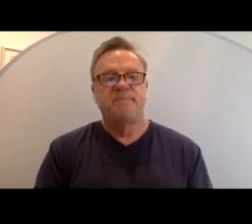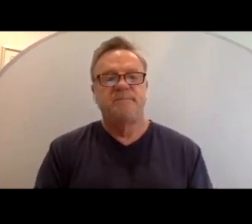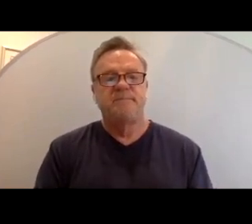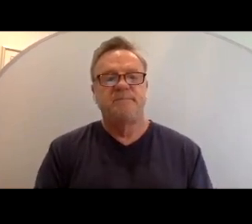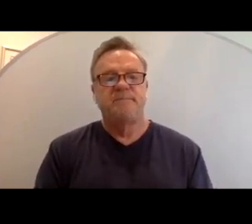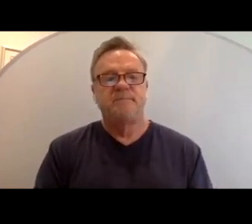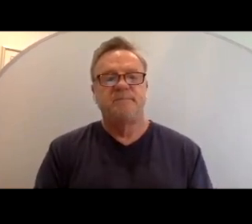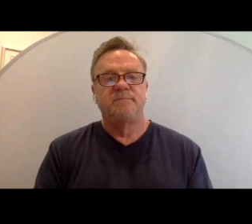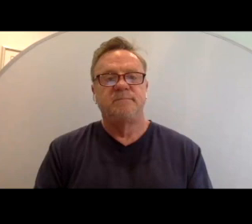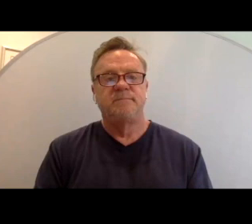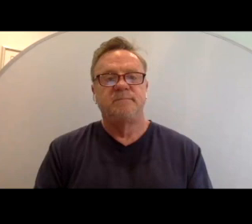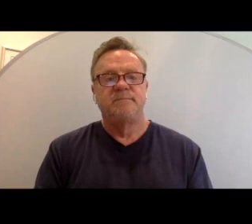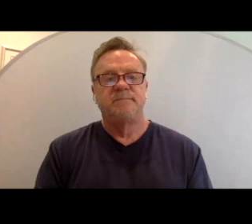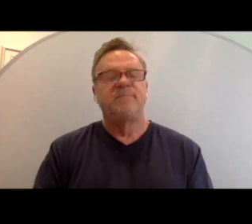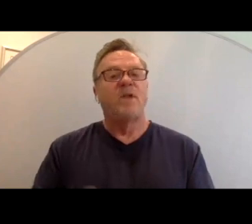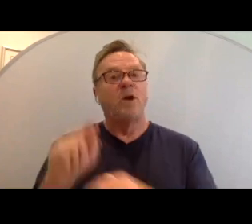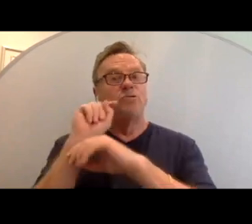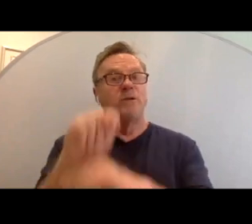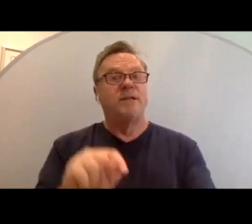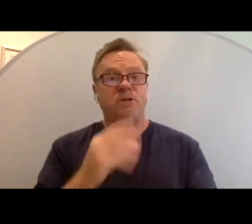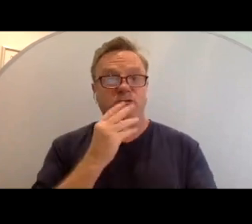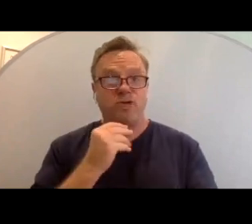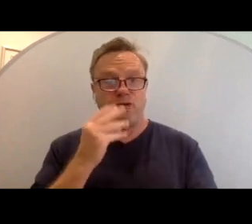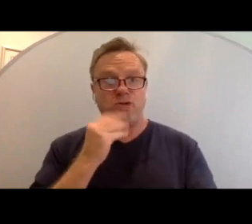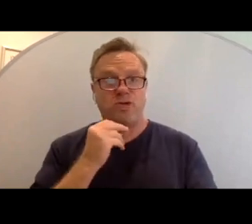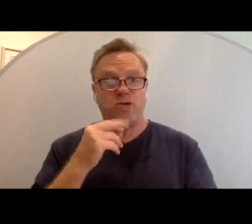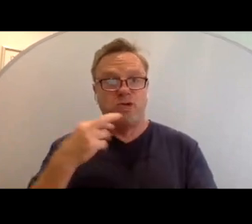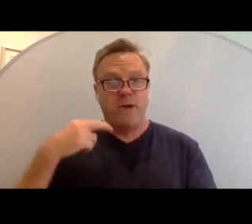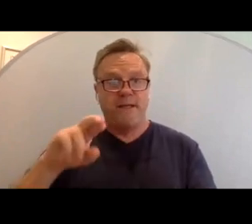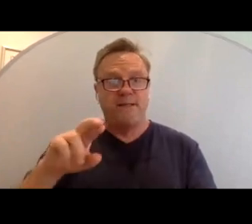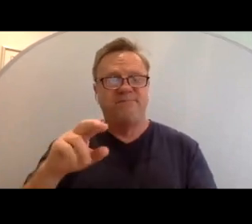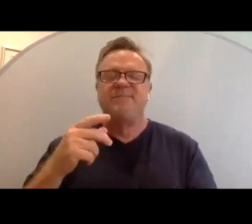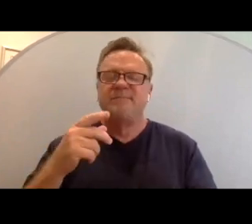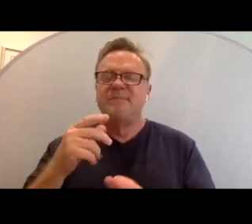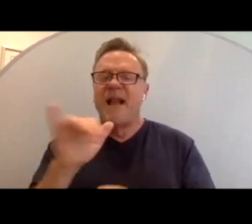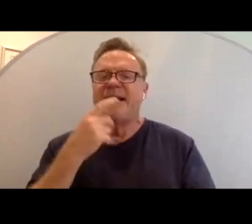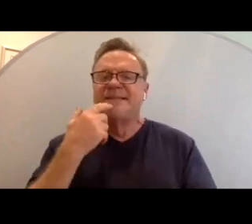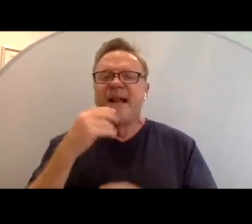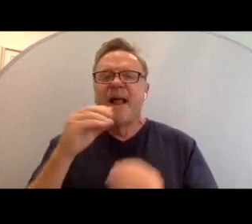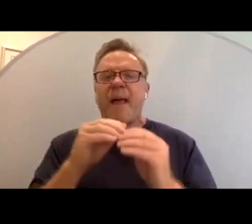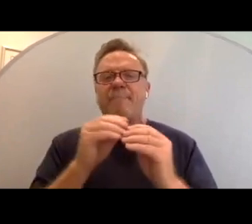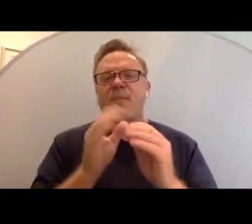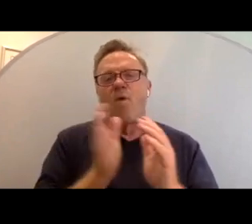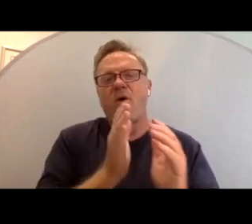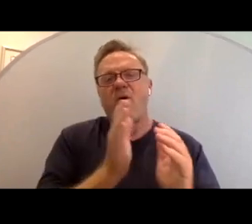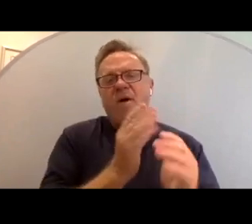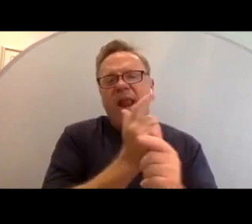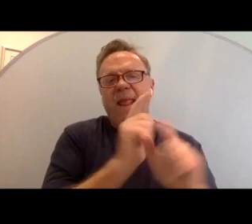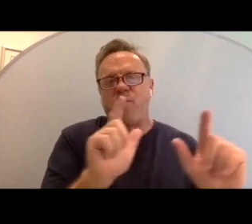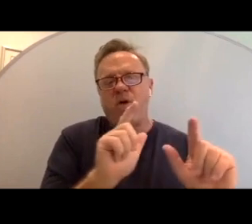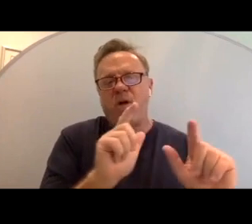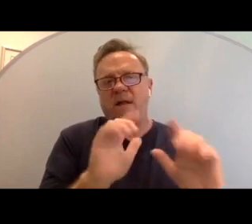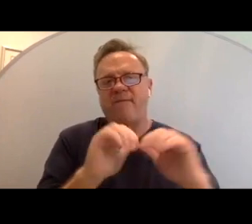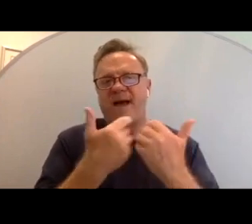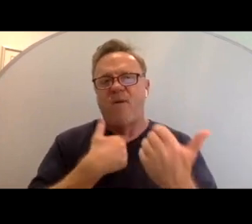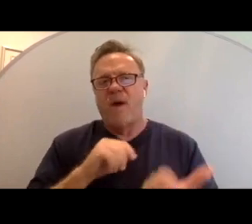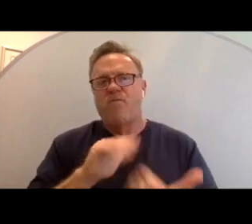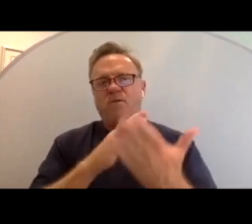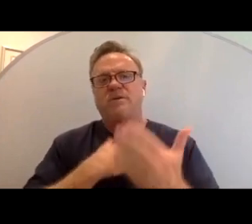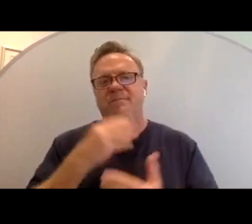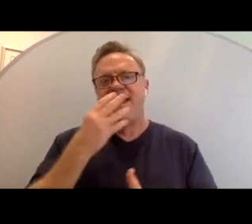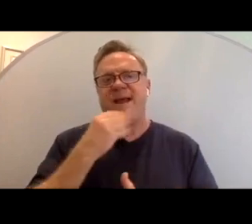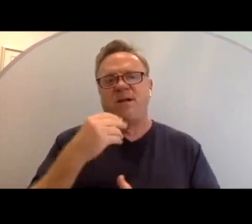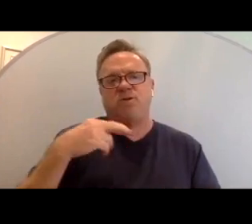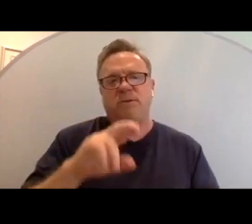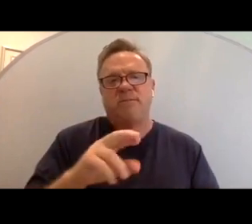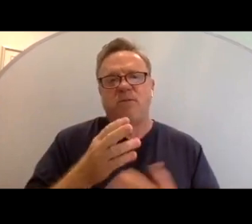Now, in traditional Judaism, and as I said, I tend to be on the more liberal end of the spectrum in terms of how I approach my Judaism through a